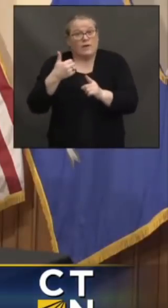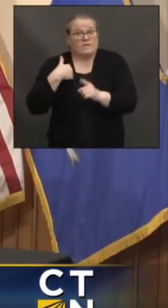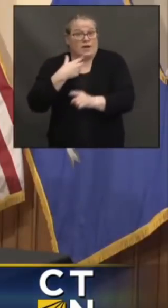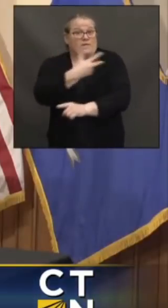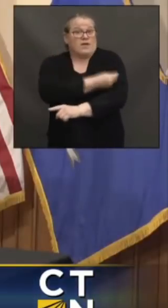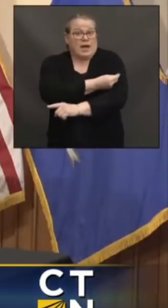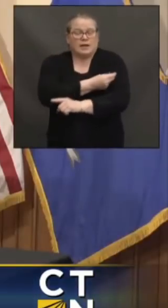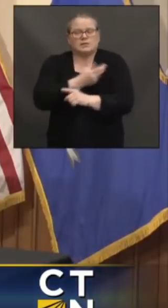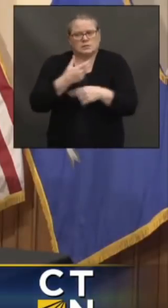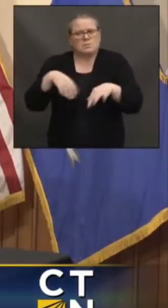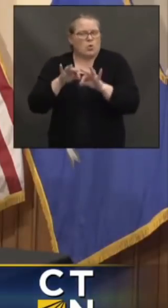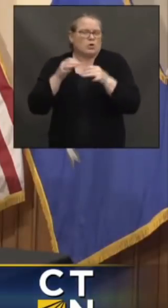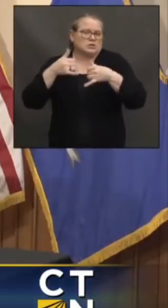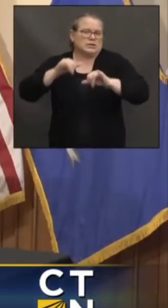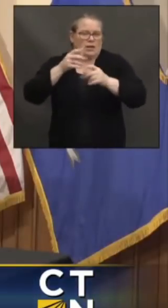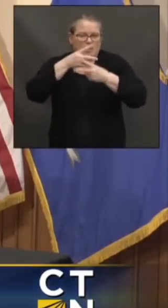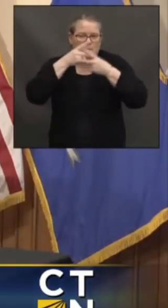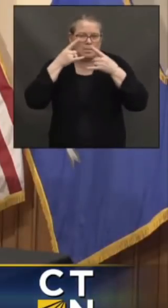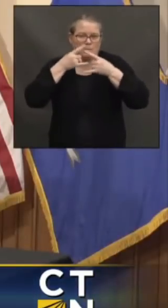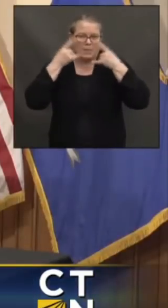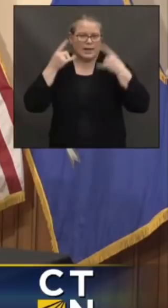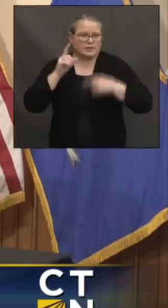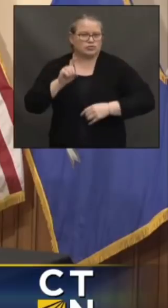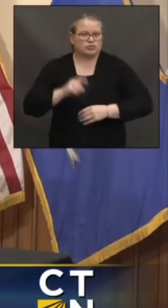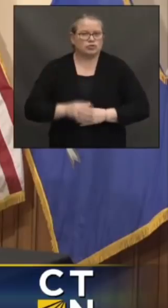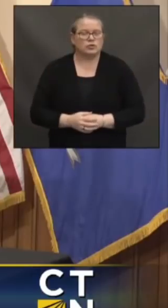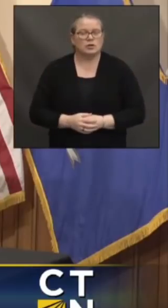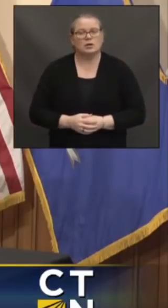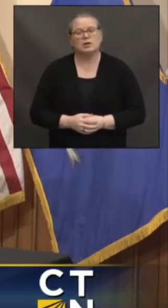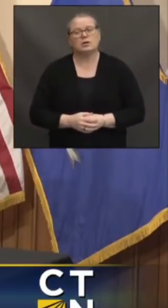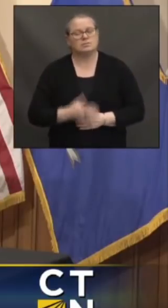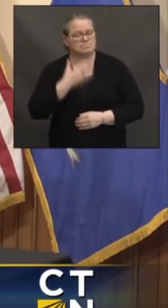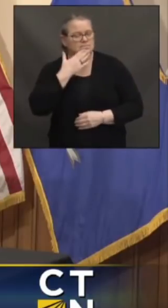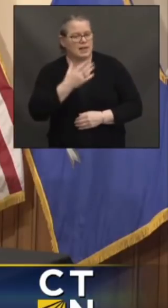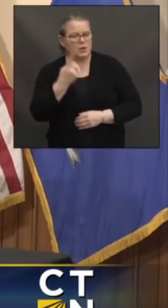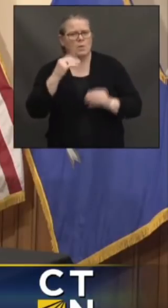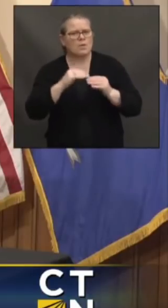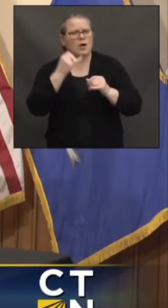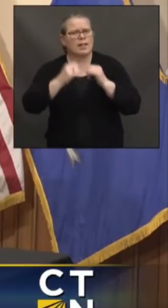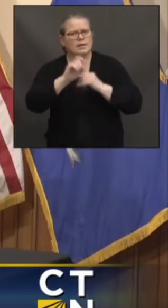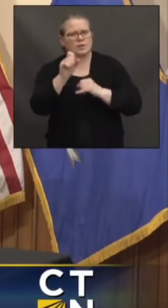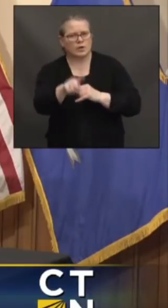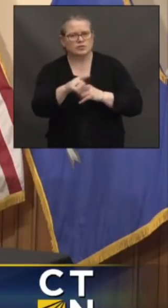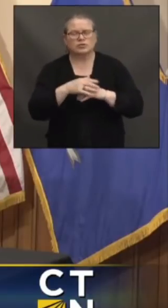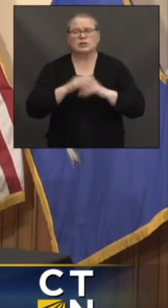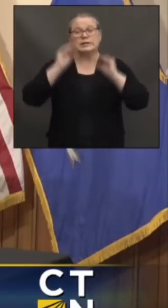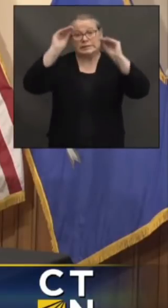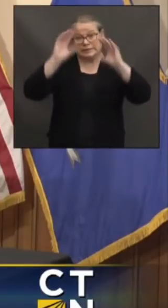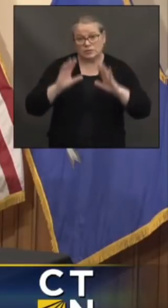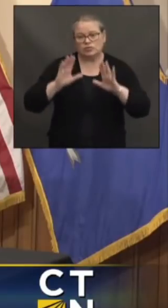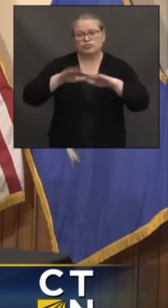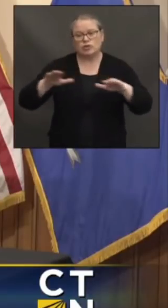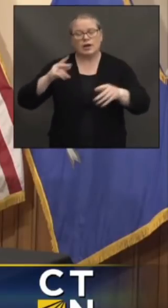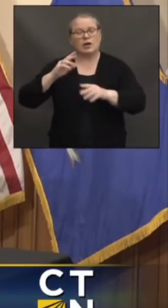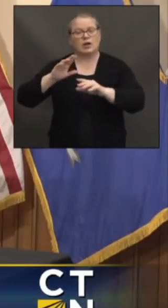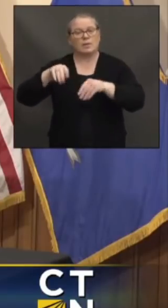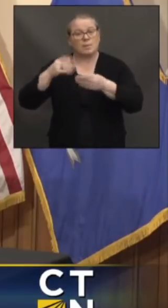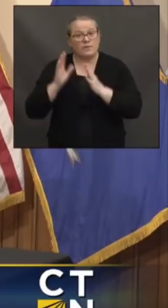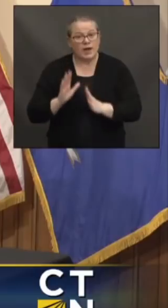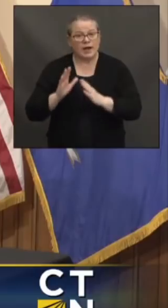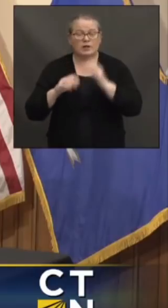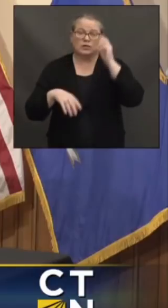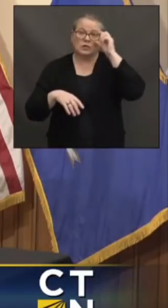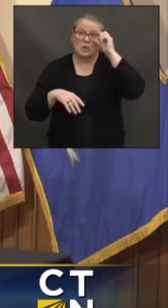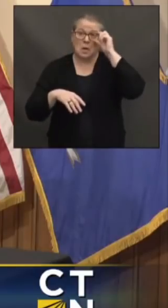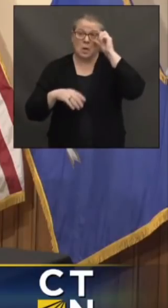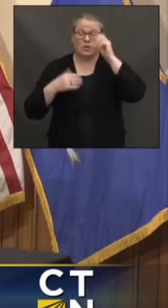Thank you. And one last question. Is there a ticking clock for teachers and child care providers who want to get the vaccine, but